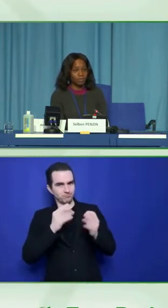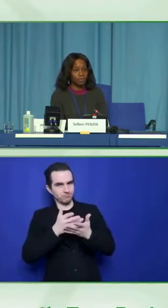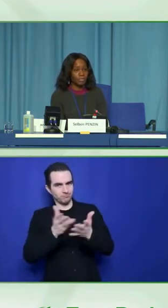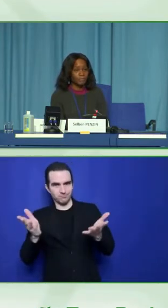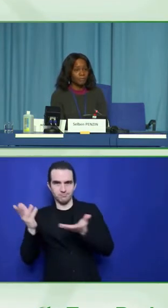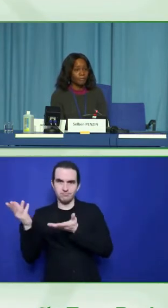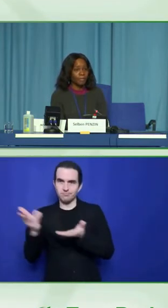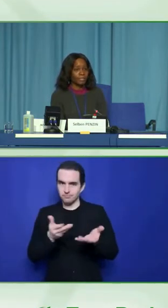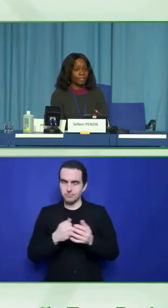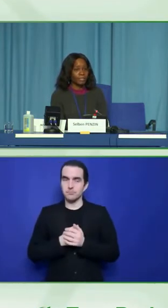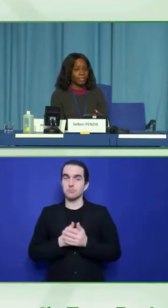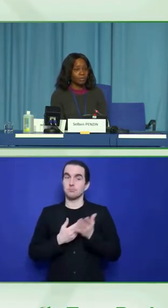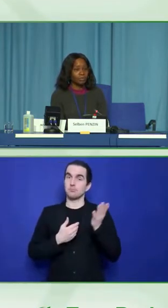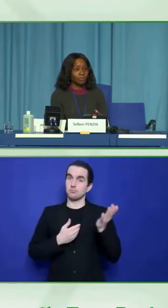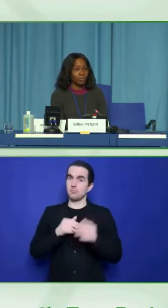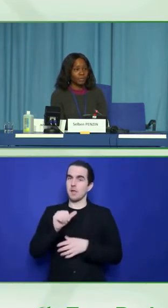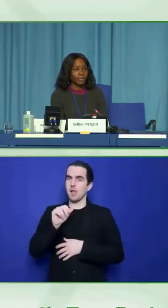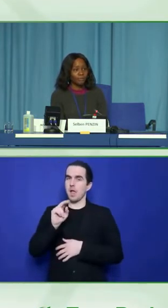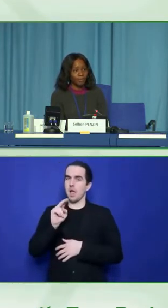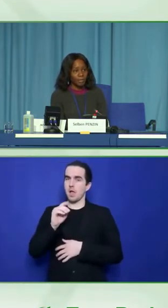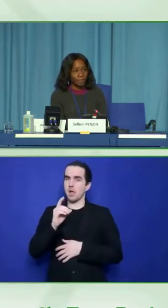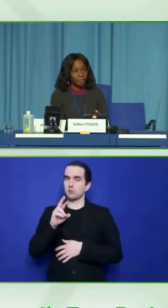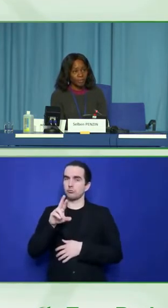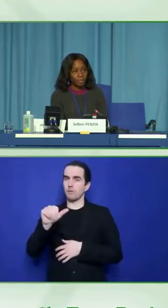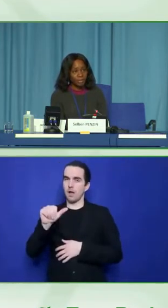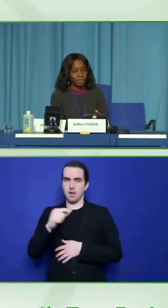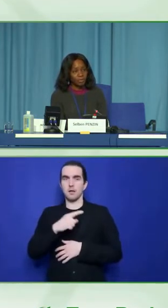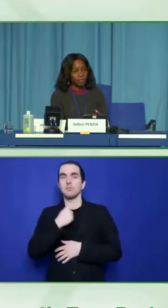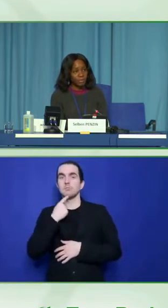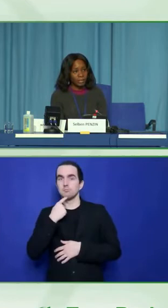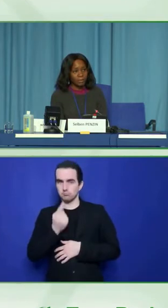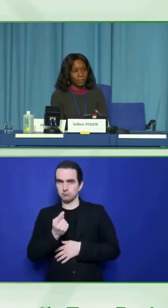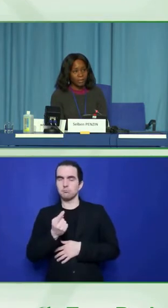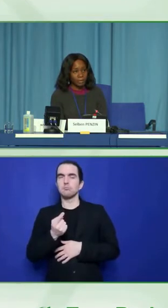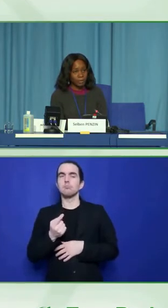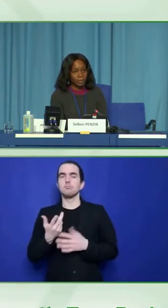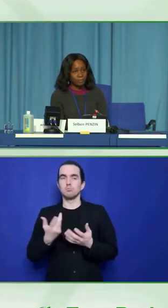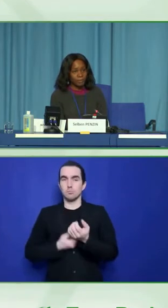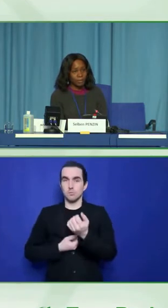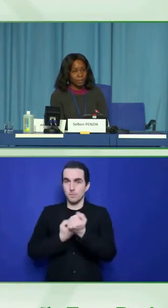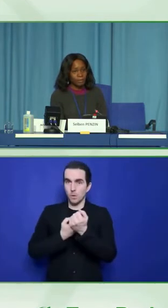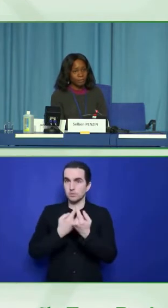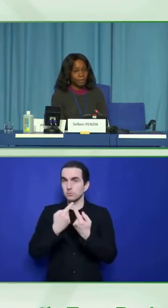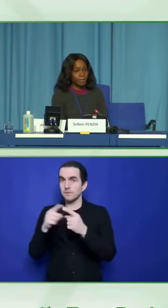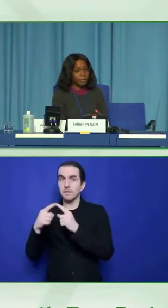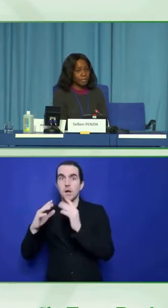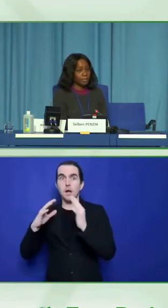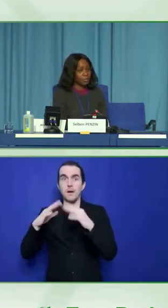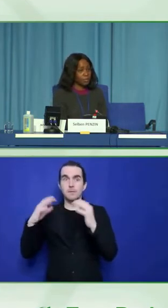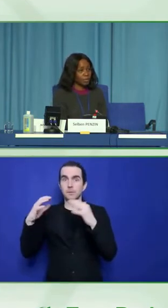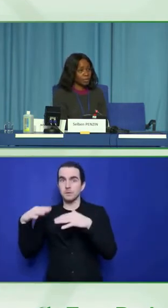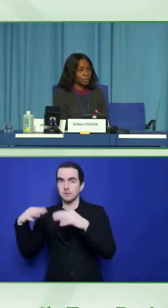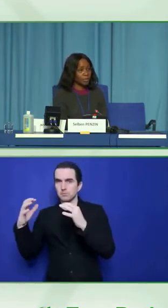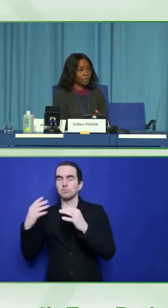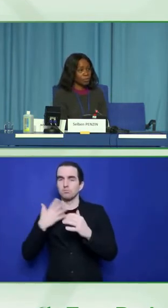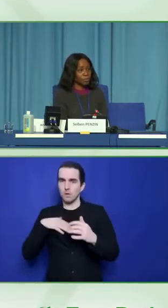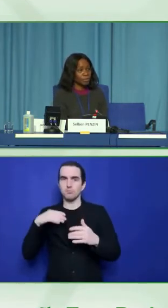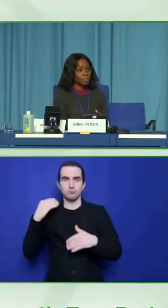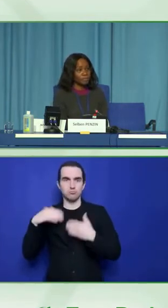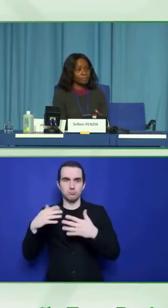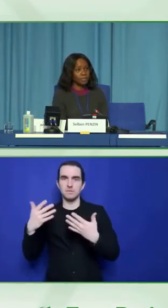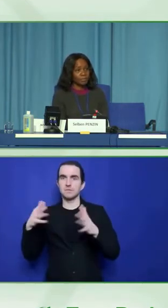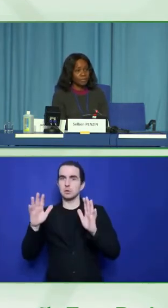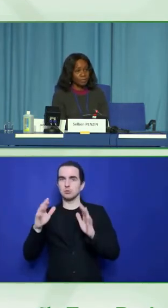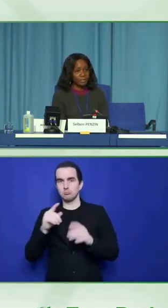four different countries, and now we are very happy to see that countries like Malawi, Pakistan and Uganda are